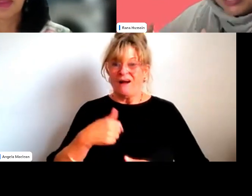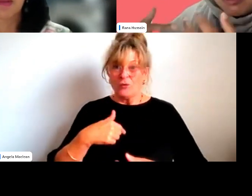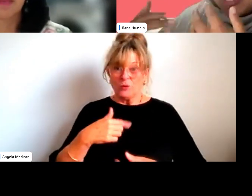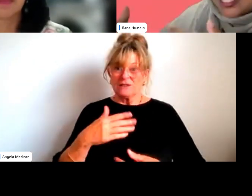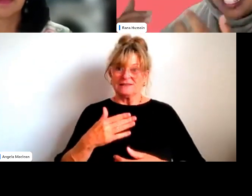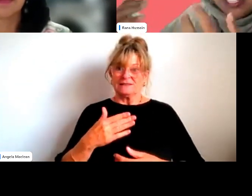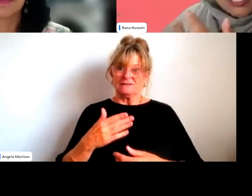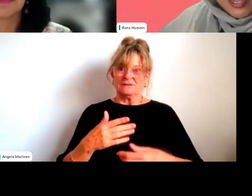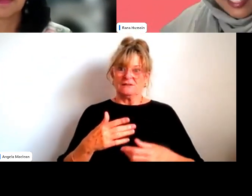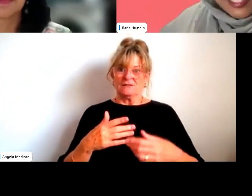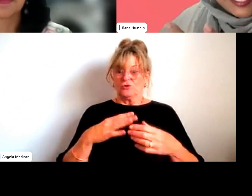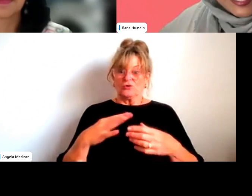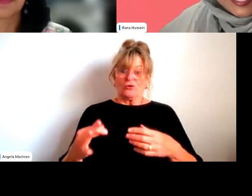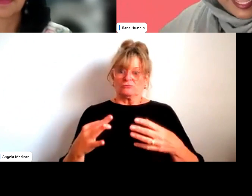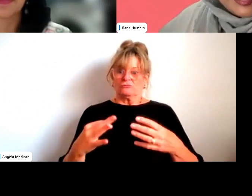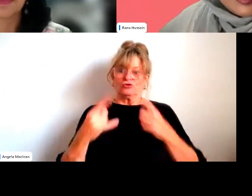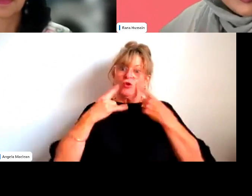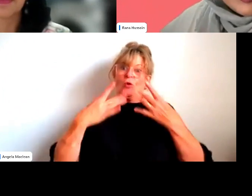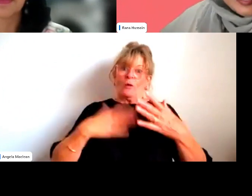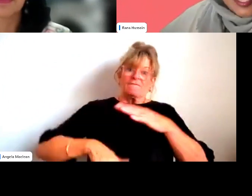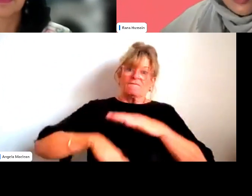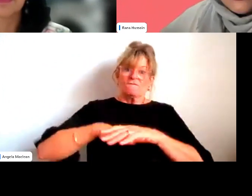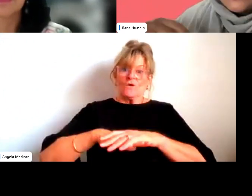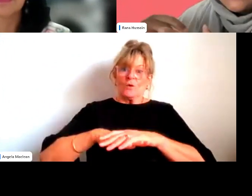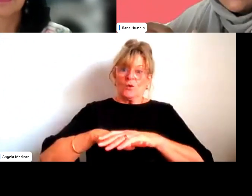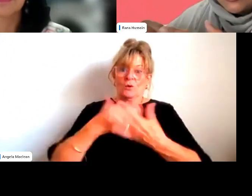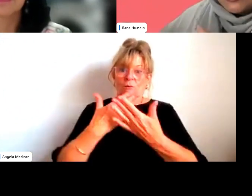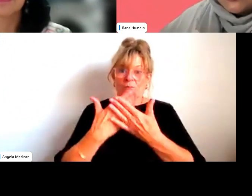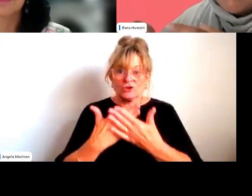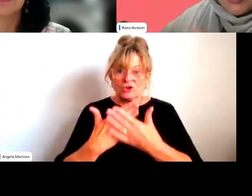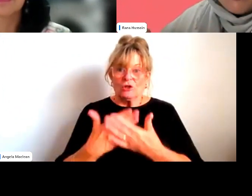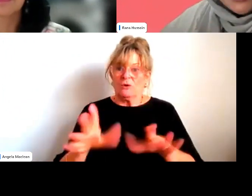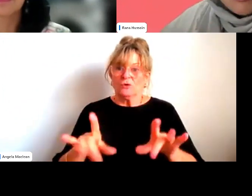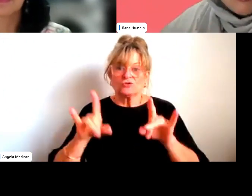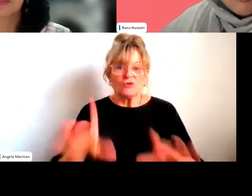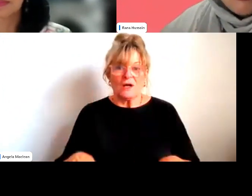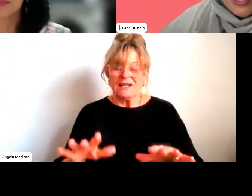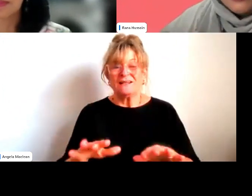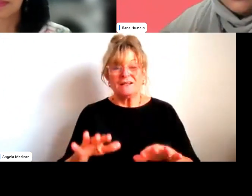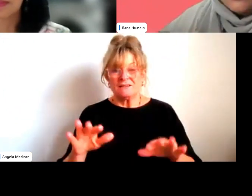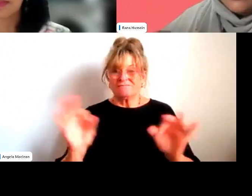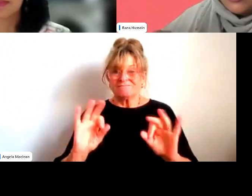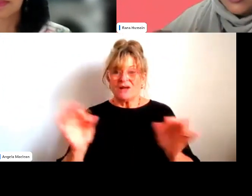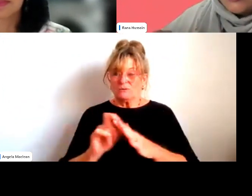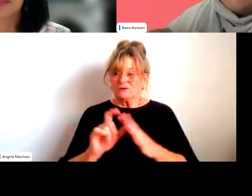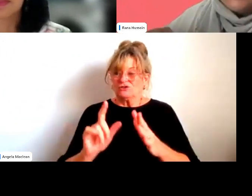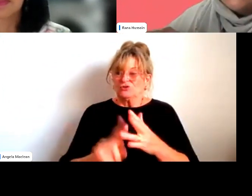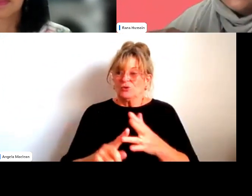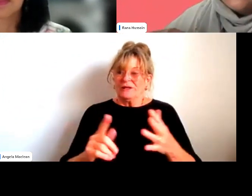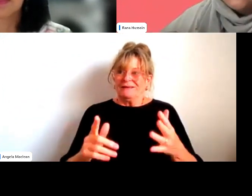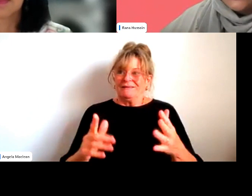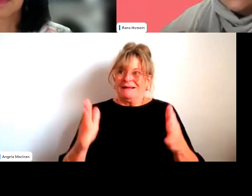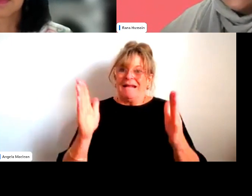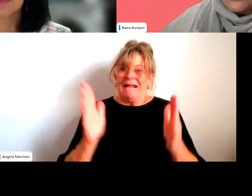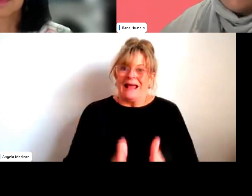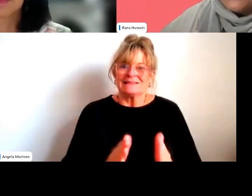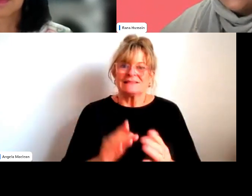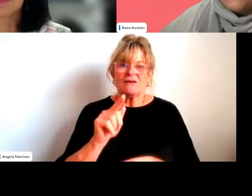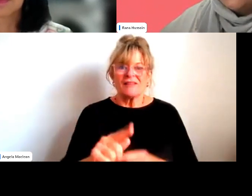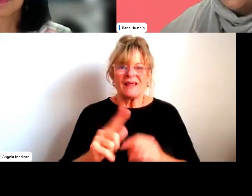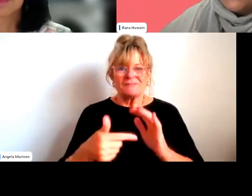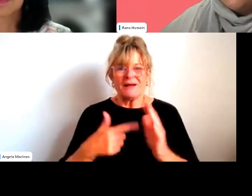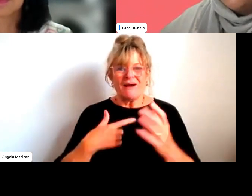Muslim, Indian, Australian. So I was doing kind of the bare minimum of that. And so, and I realized just